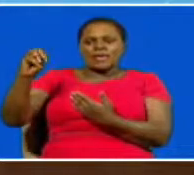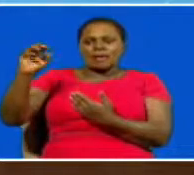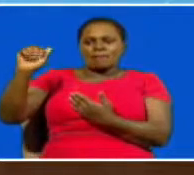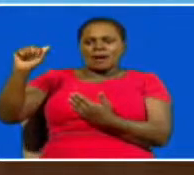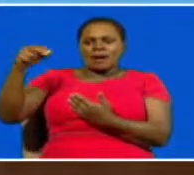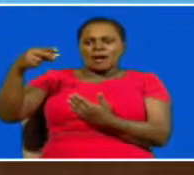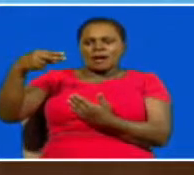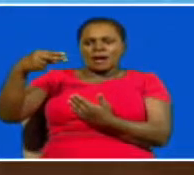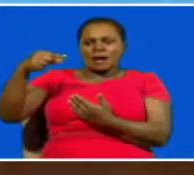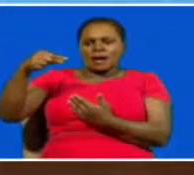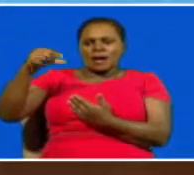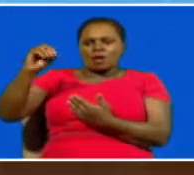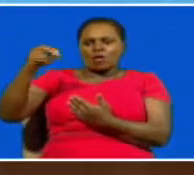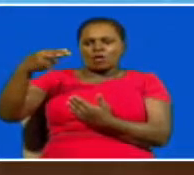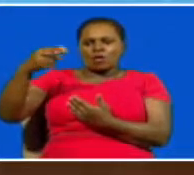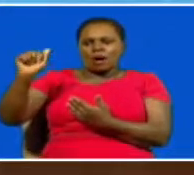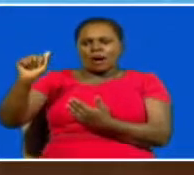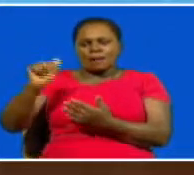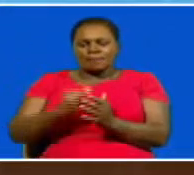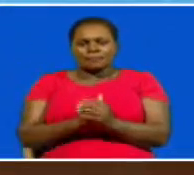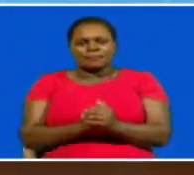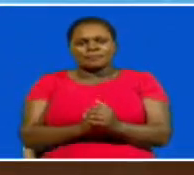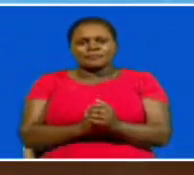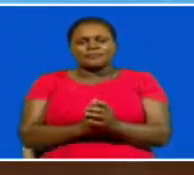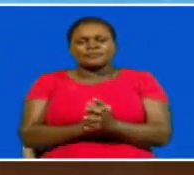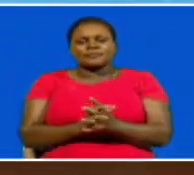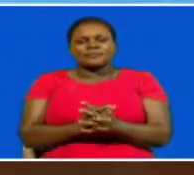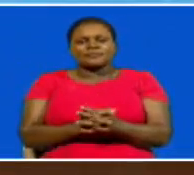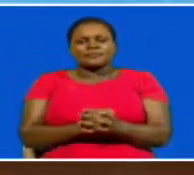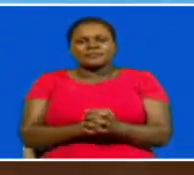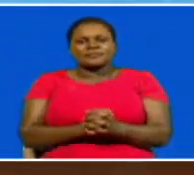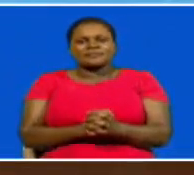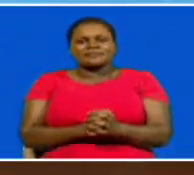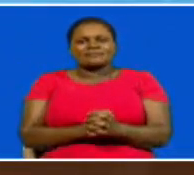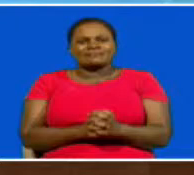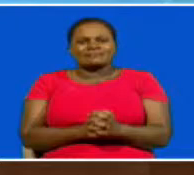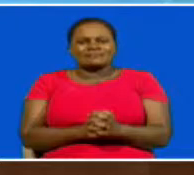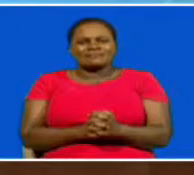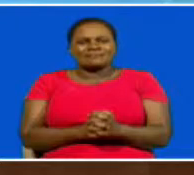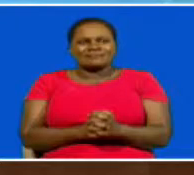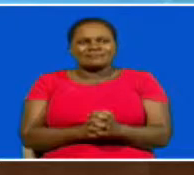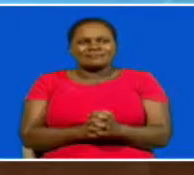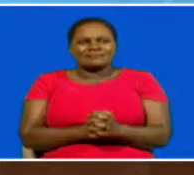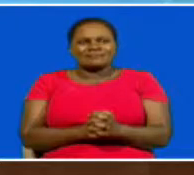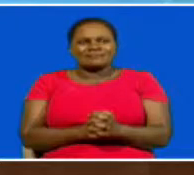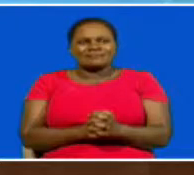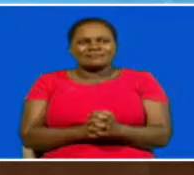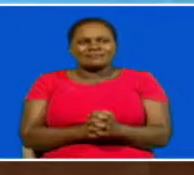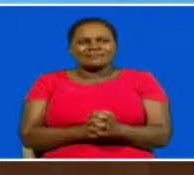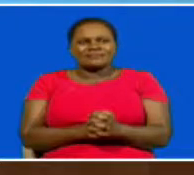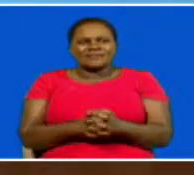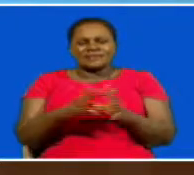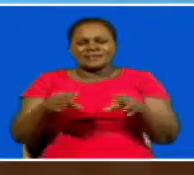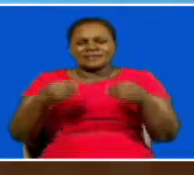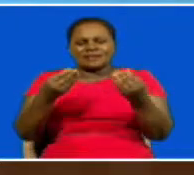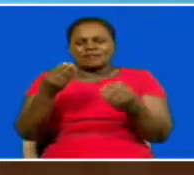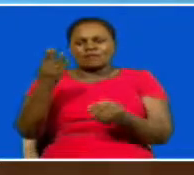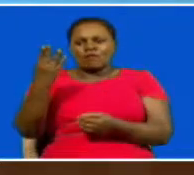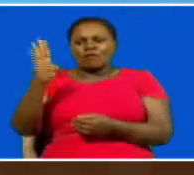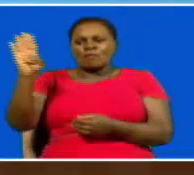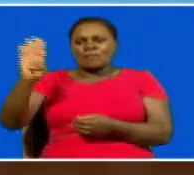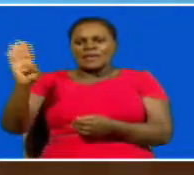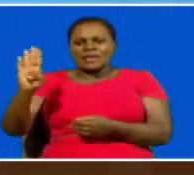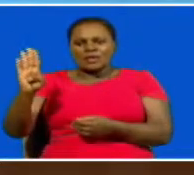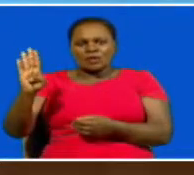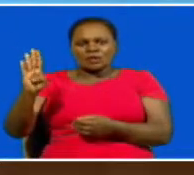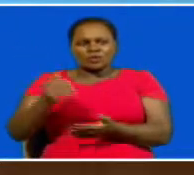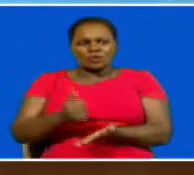proactive in identifying needy students who are not reporting to school but the danish government will offer kenya 4 billion shillings that